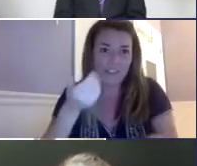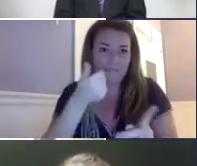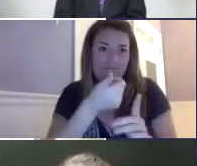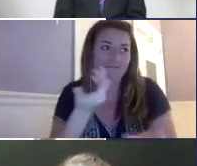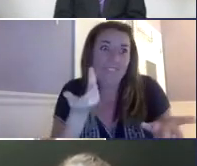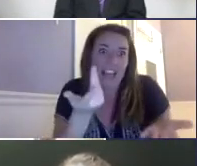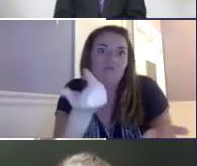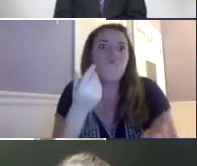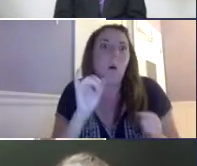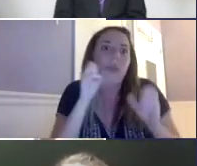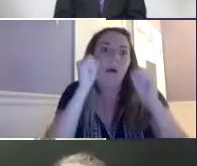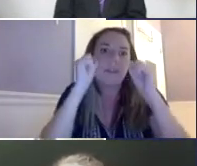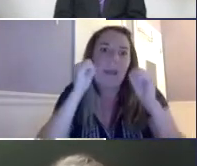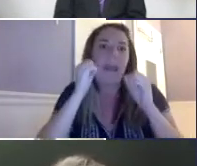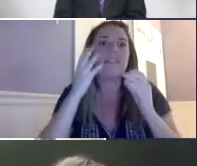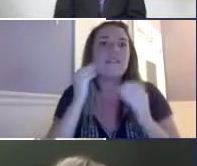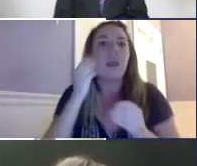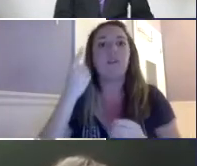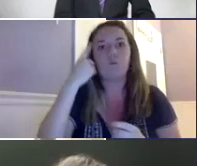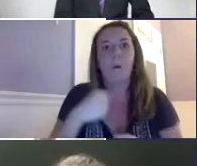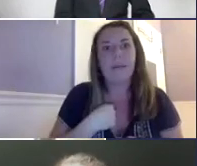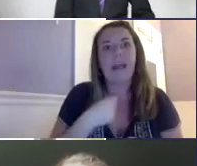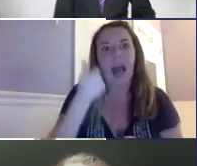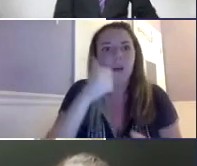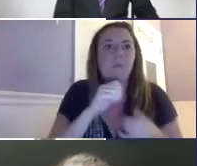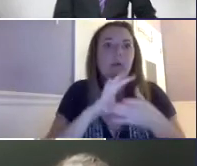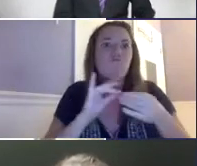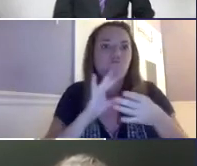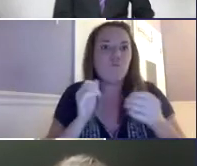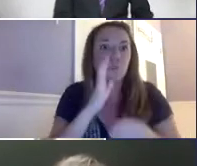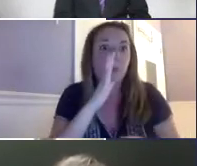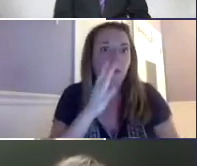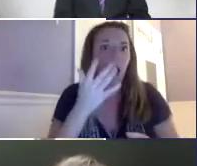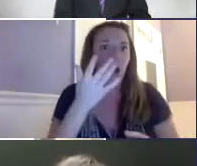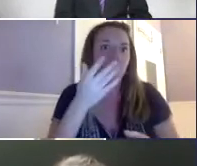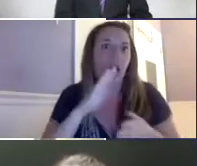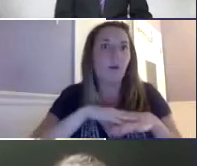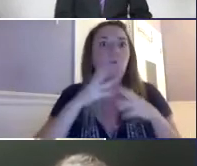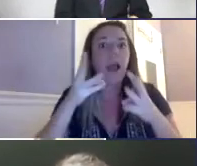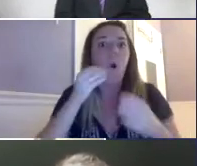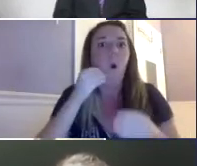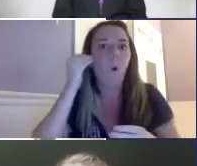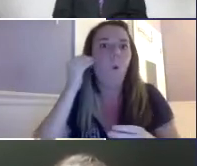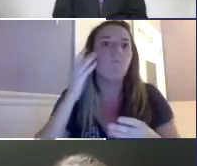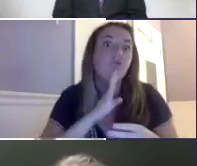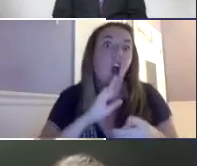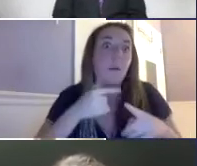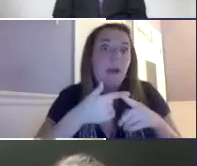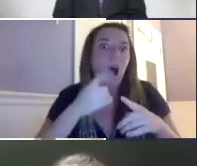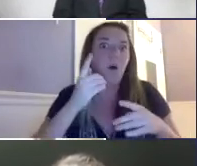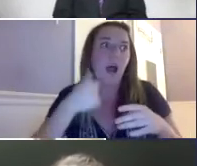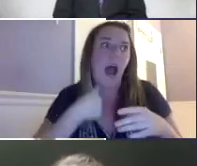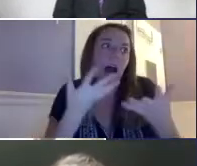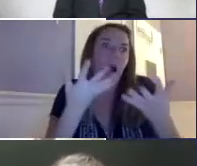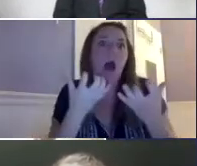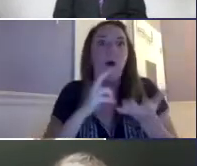even deaf and hard of hearing doctors I had never heard of before. And so that really had an amazing impact on me. And I told my mom on